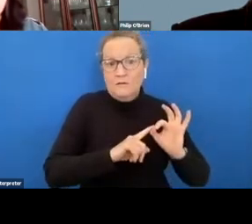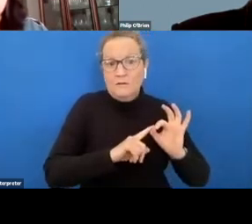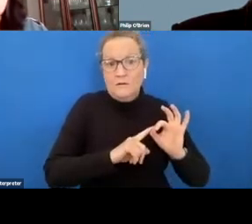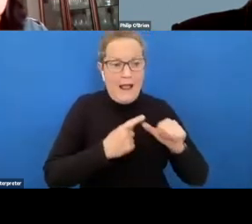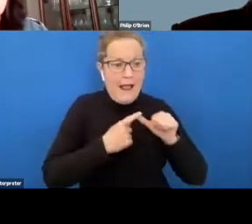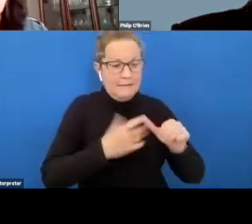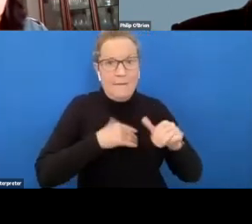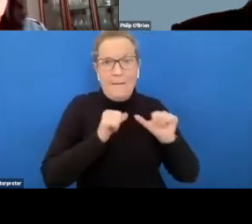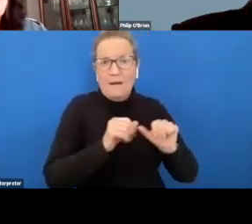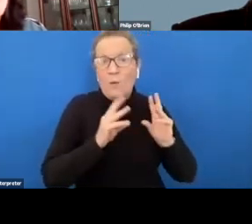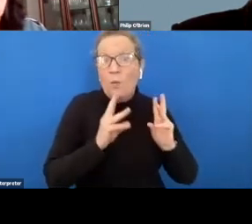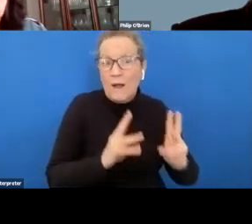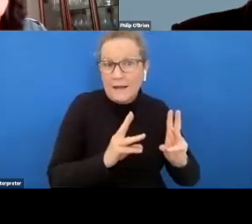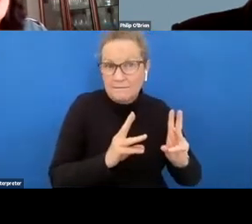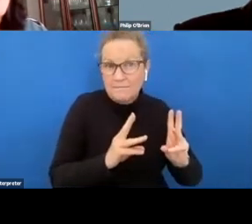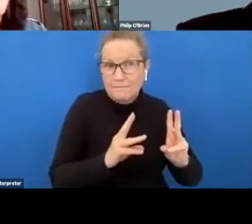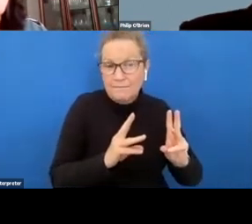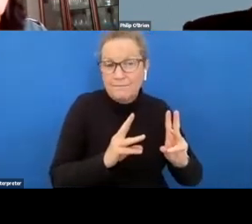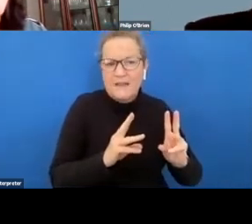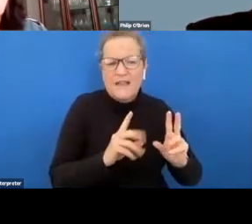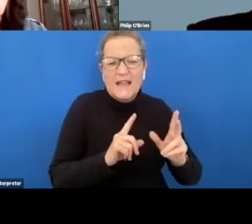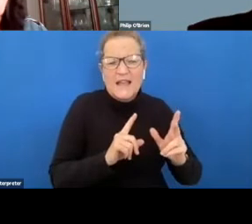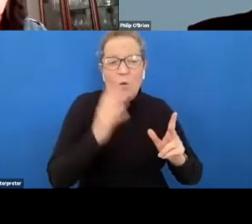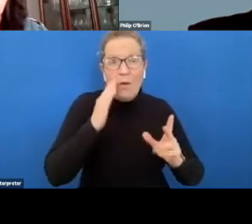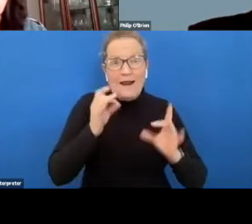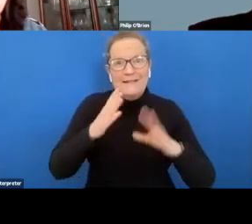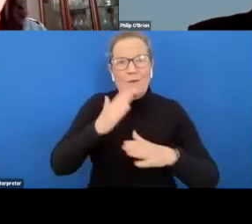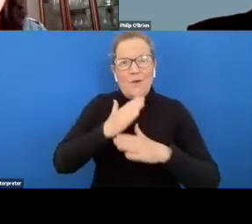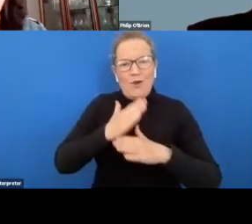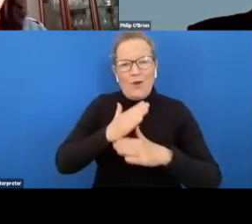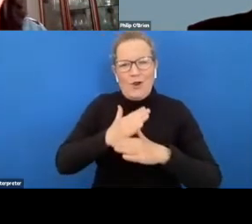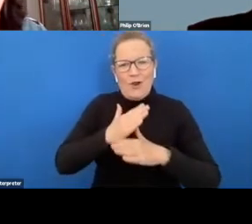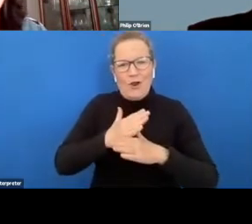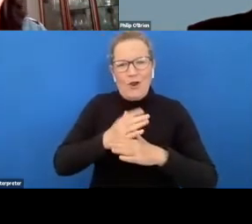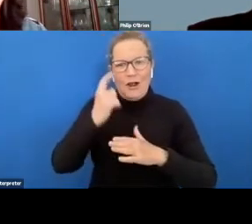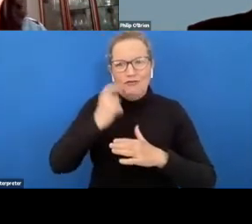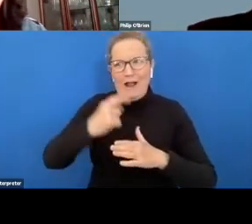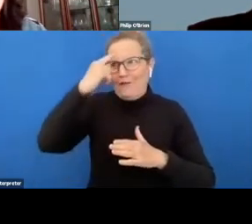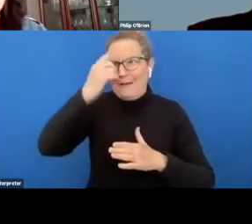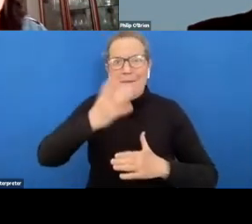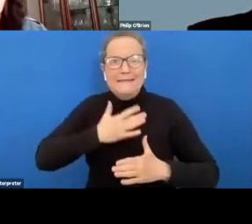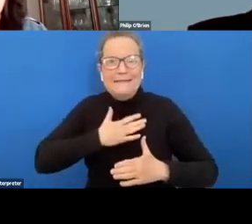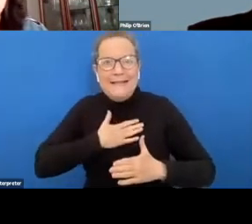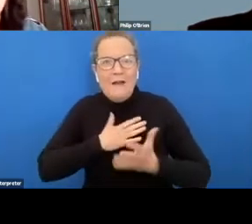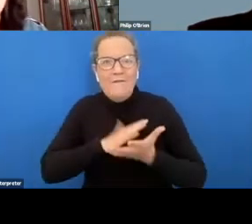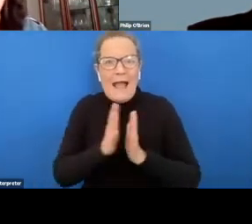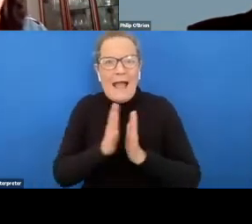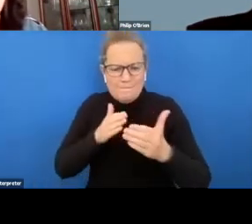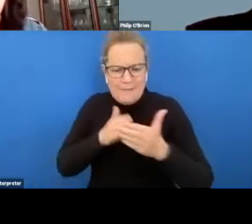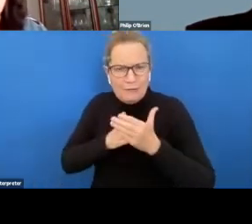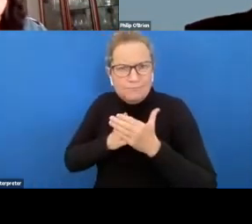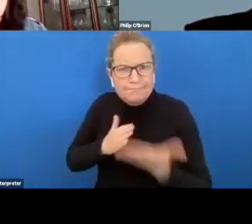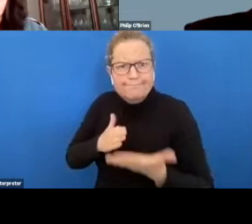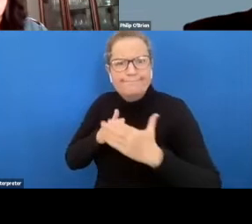best i could and if i had when i started work i tried to think of ways that i could overcome those barriers and